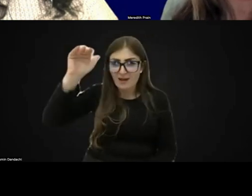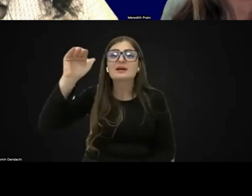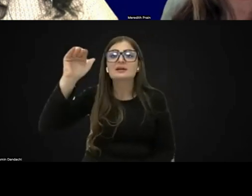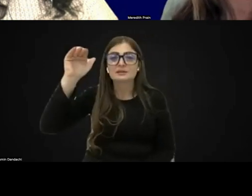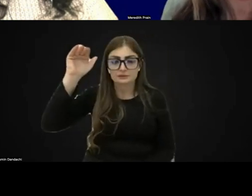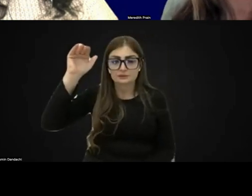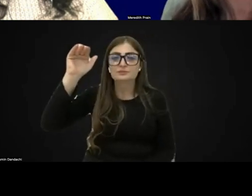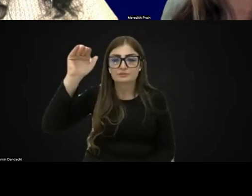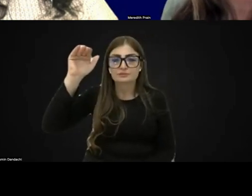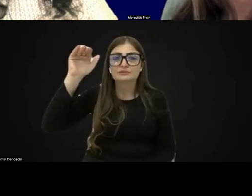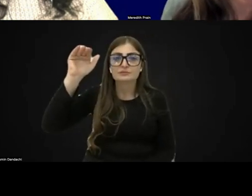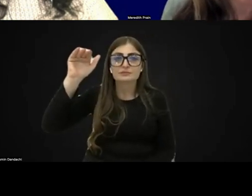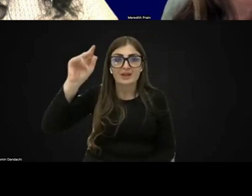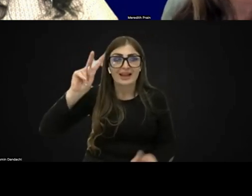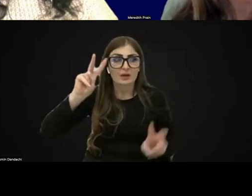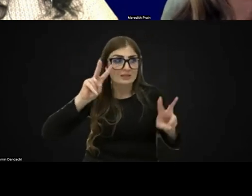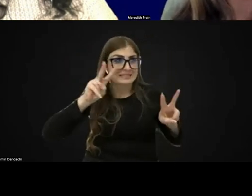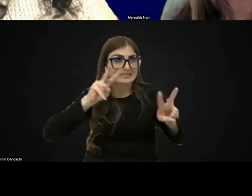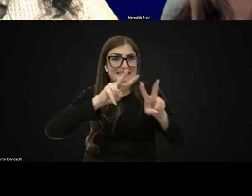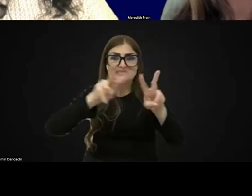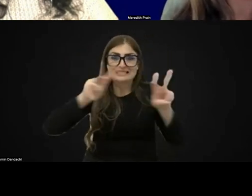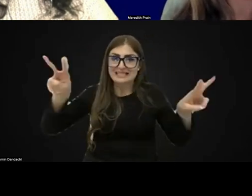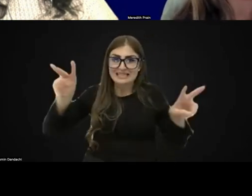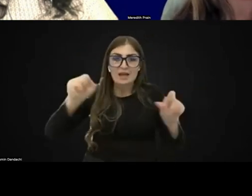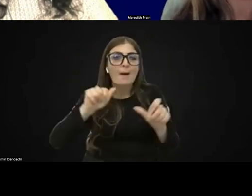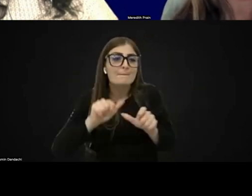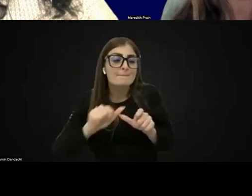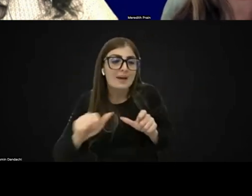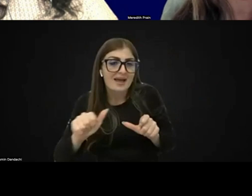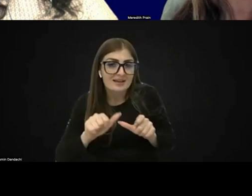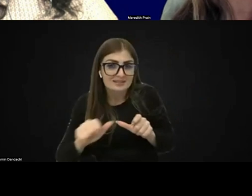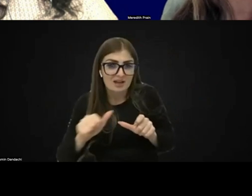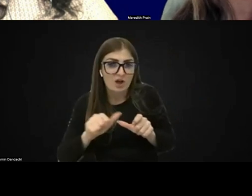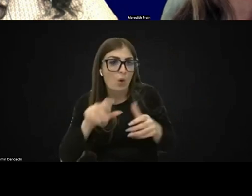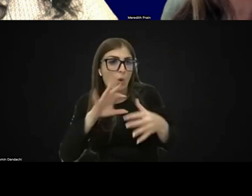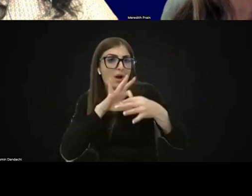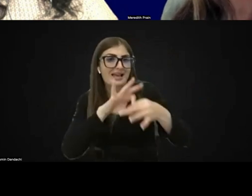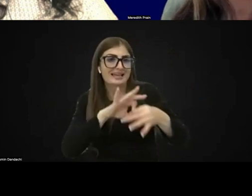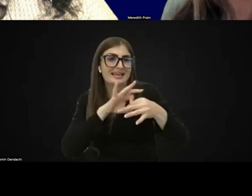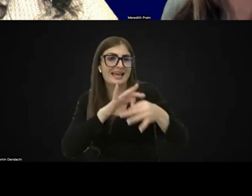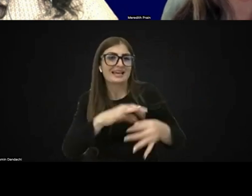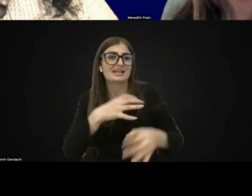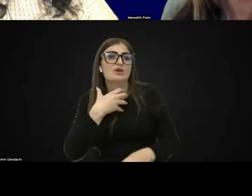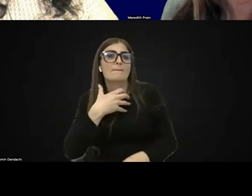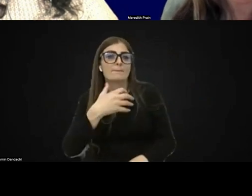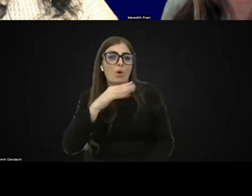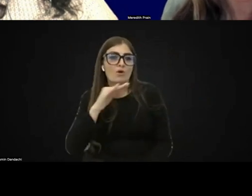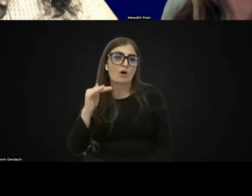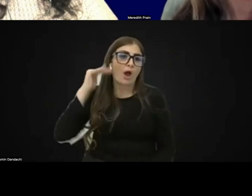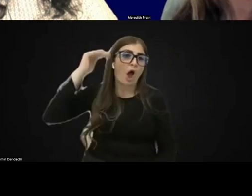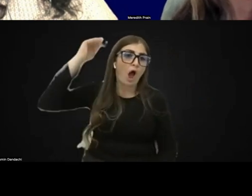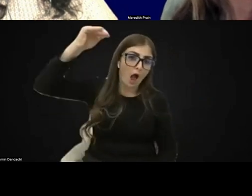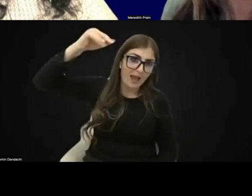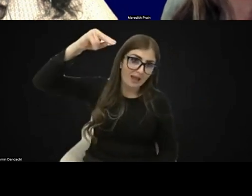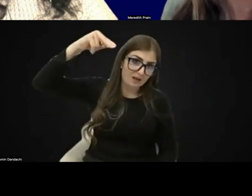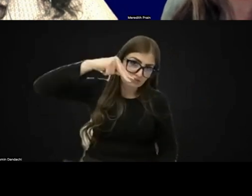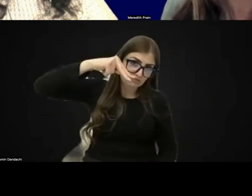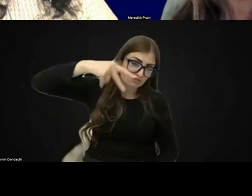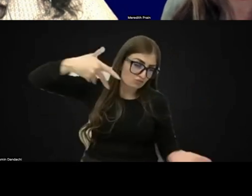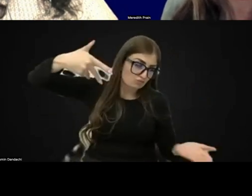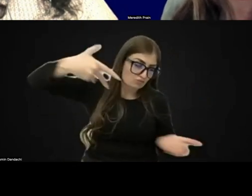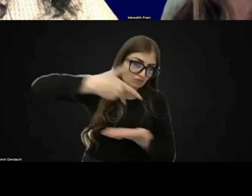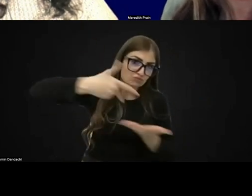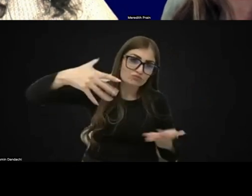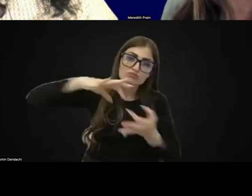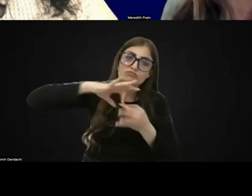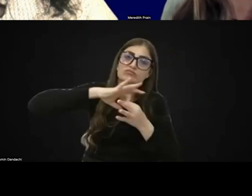get a better view or at least engage more from a height. Would this